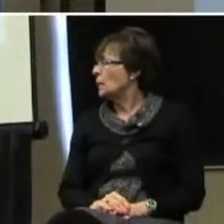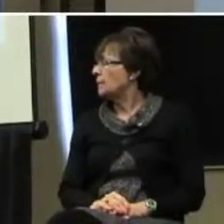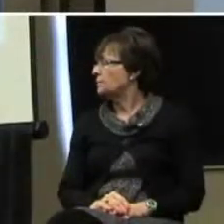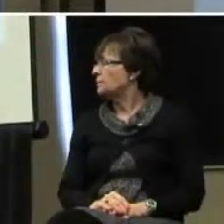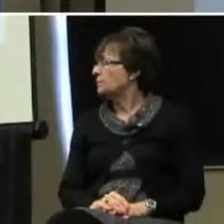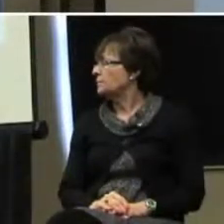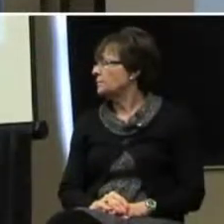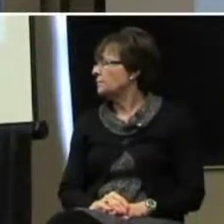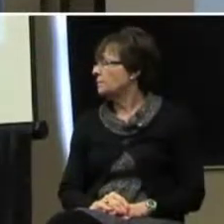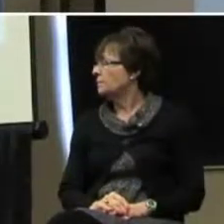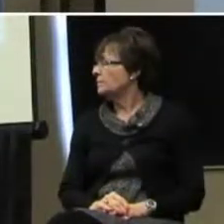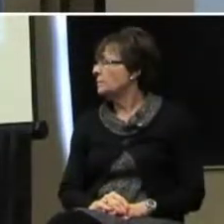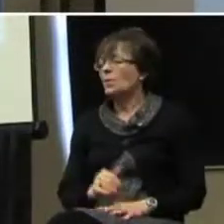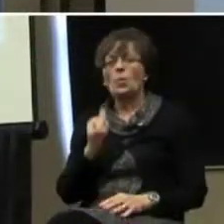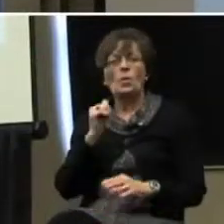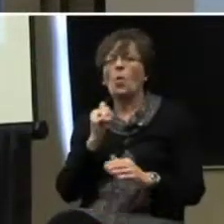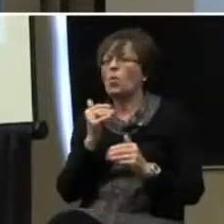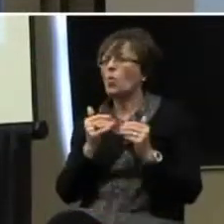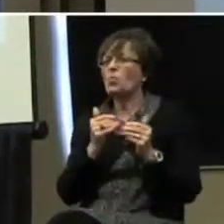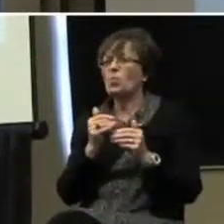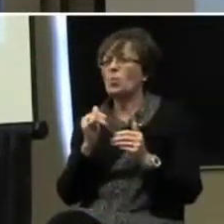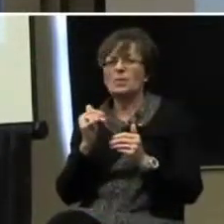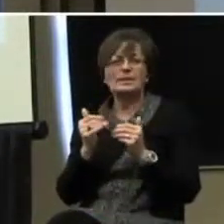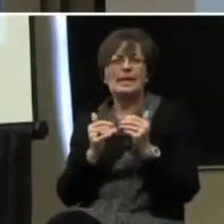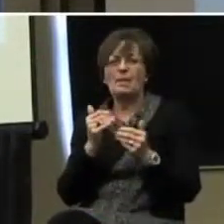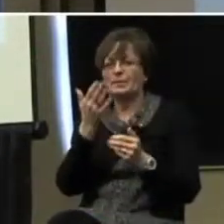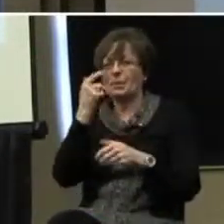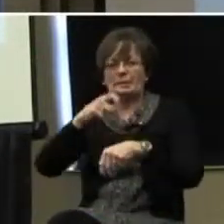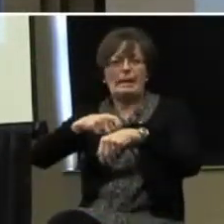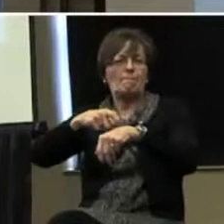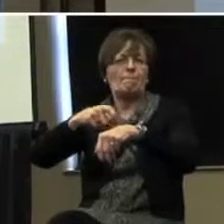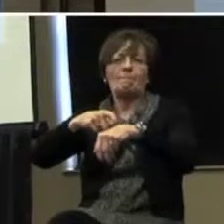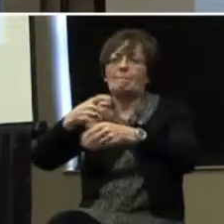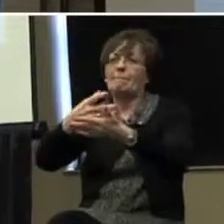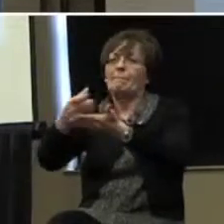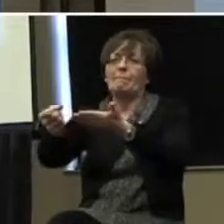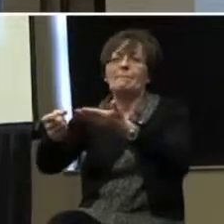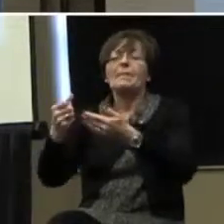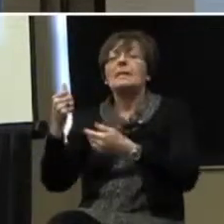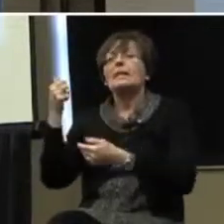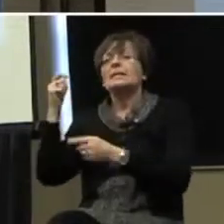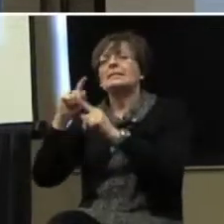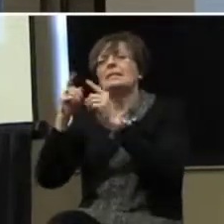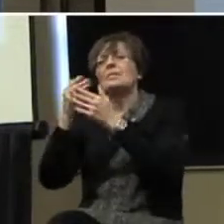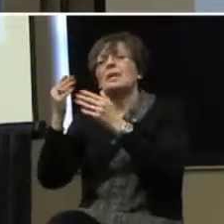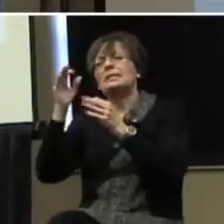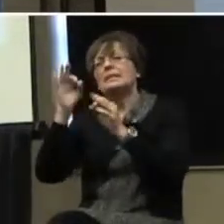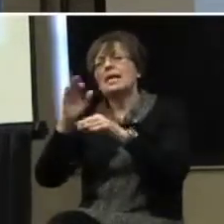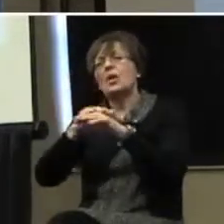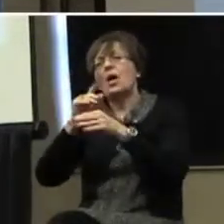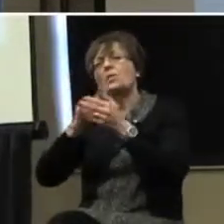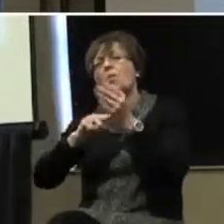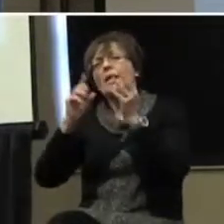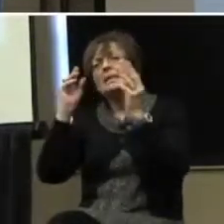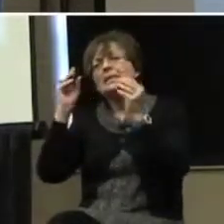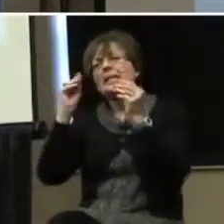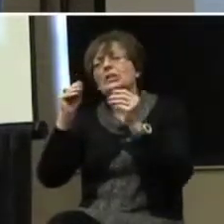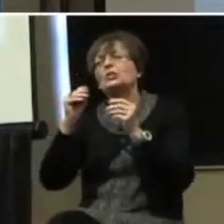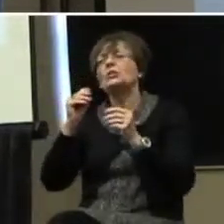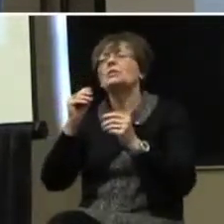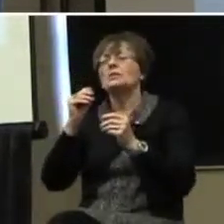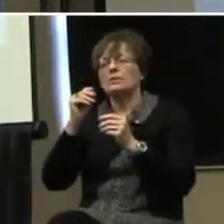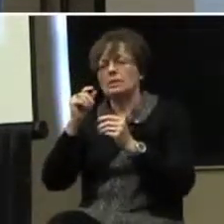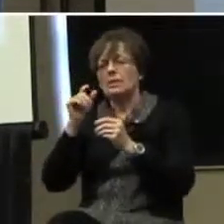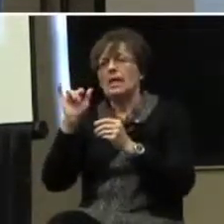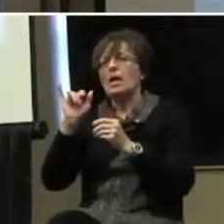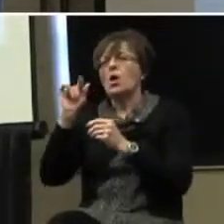All right, we're not going to go through these steps because we are so out of time. These are different things, deciding on what to teach, fine